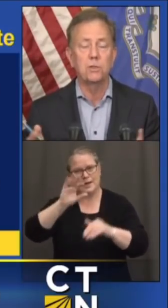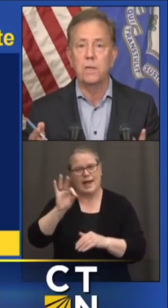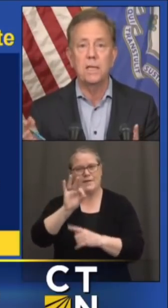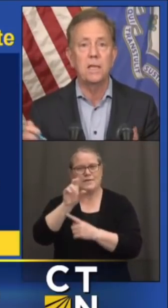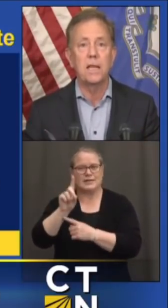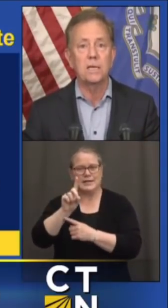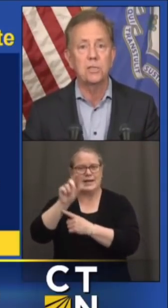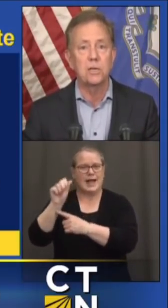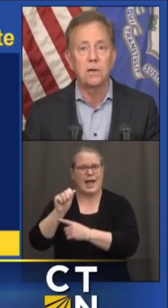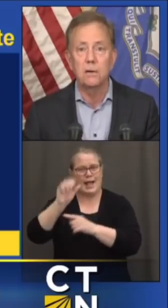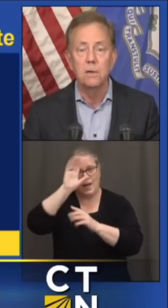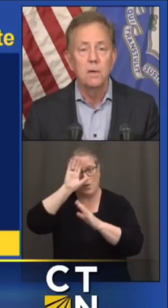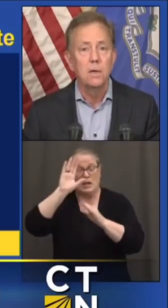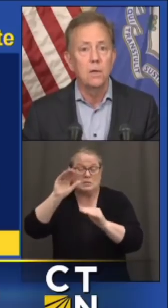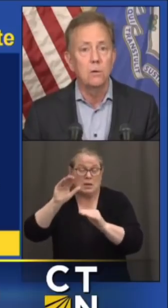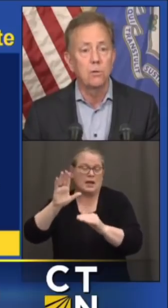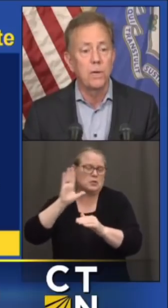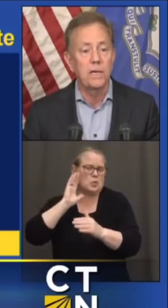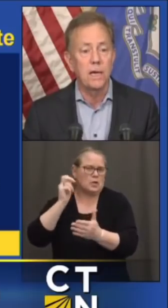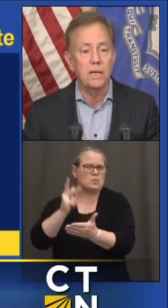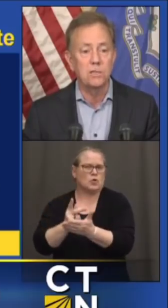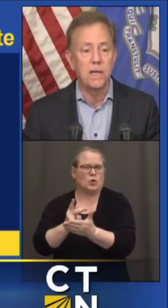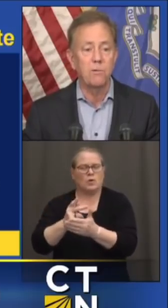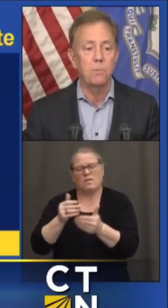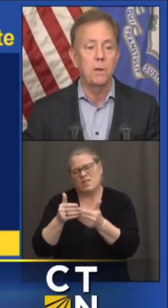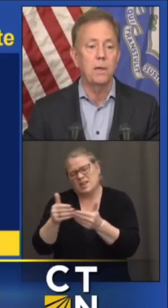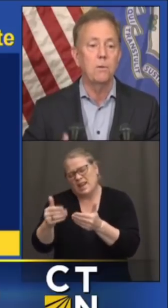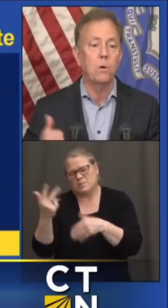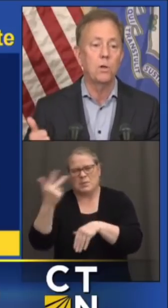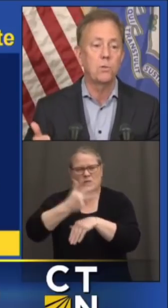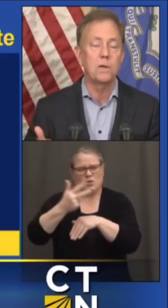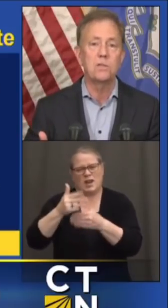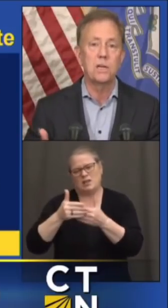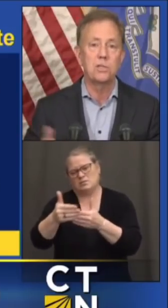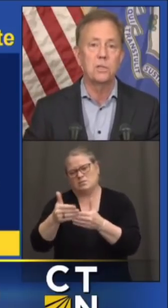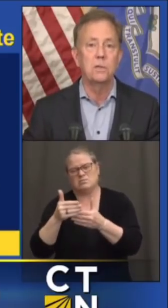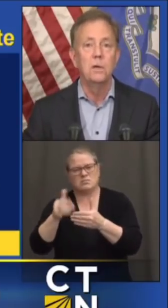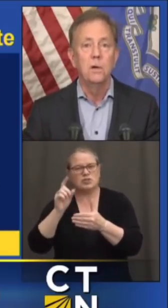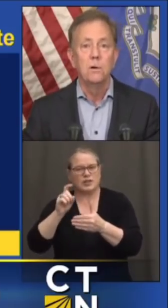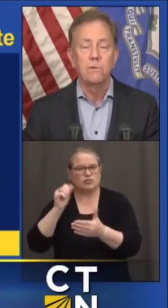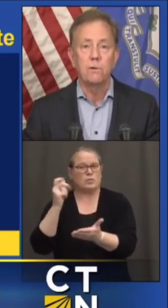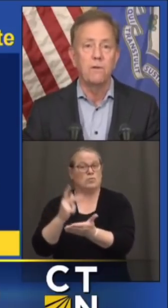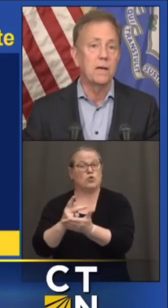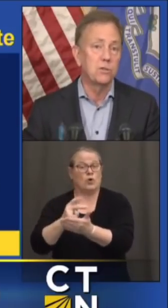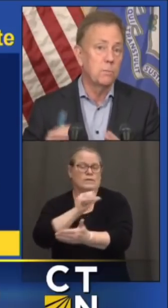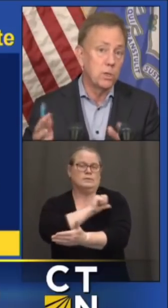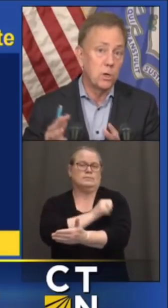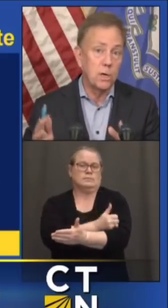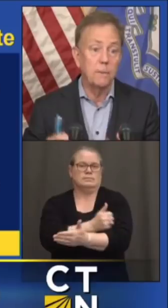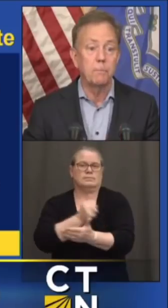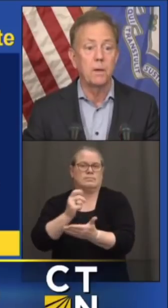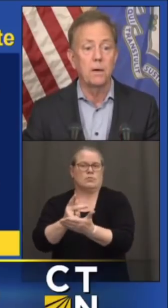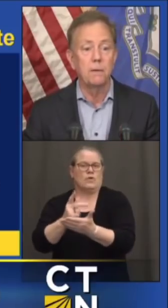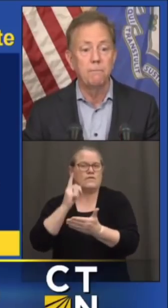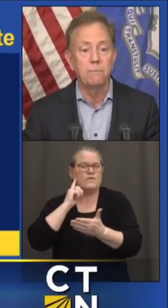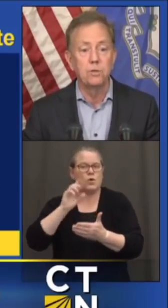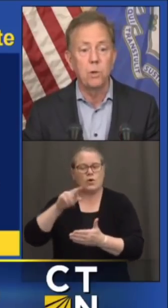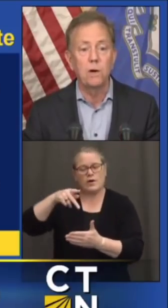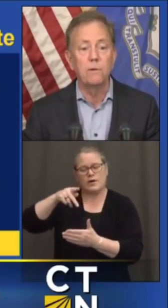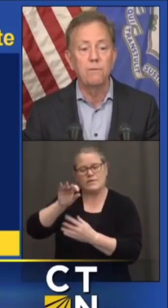Administration, within the next, you know, three days. That would be authorization for Pfizer, Moderna,